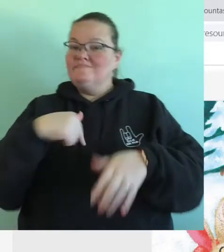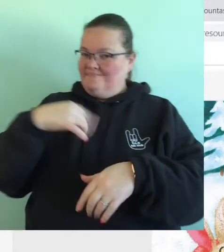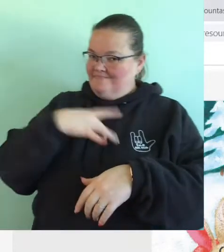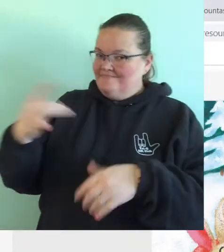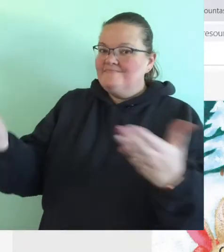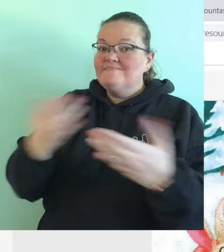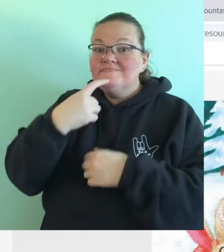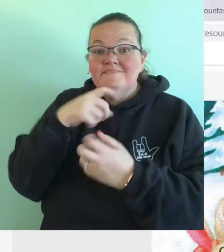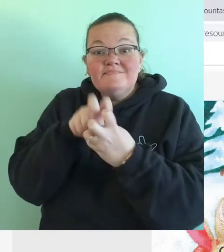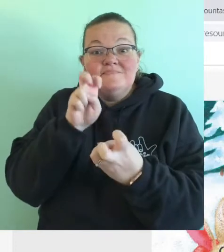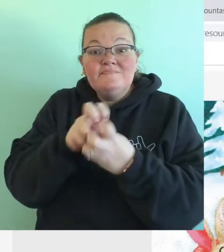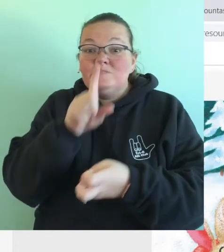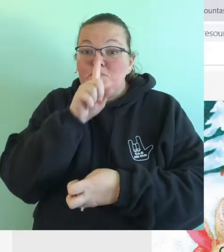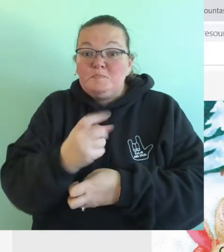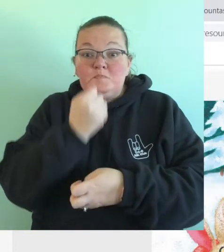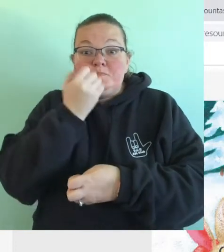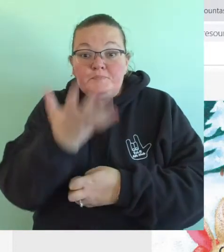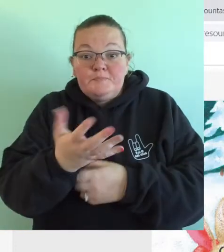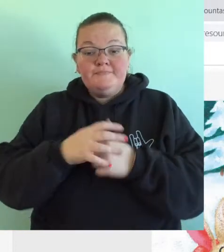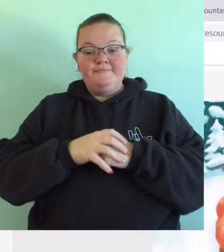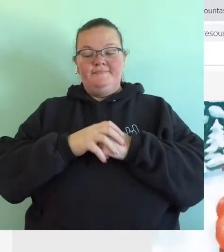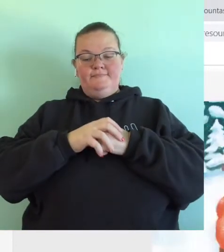it in here, said squirrel. It is warm.